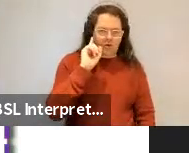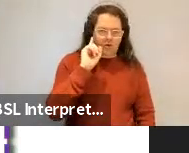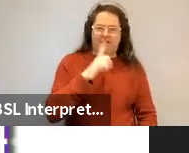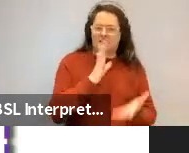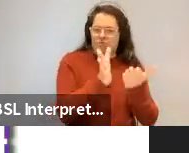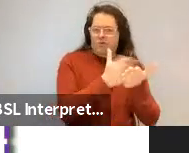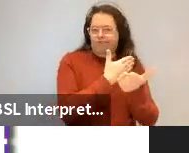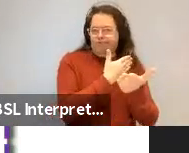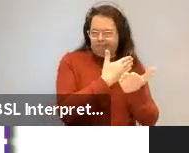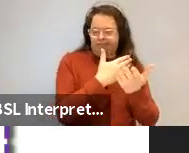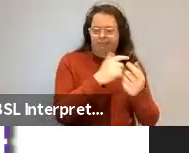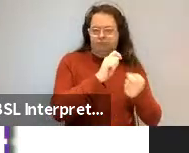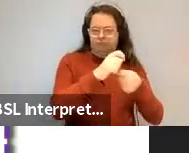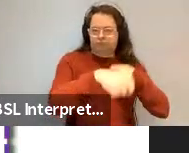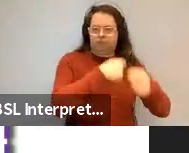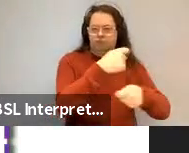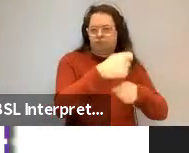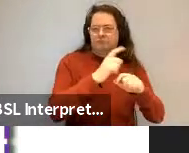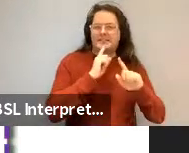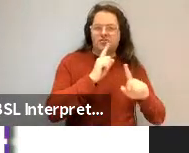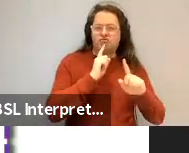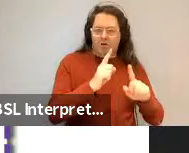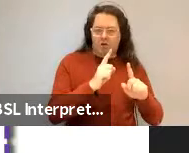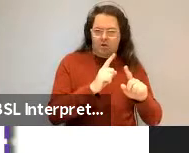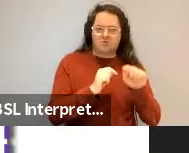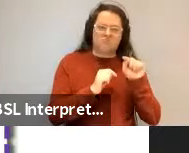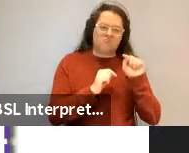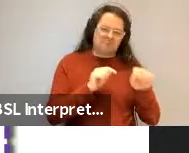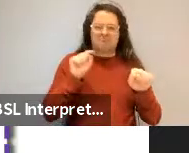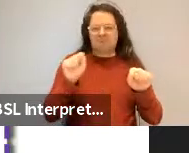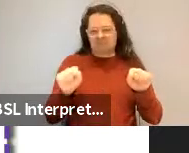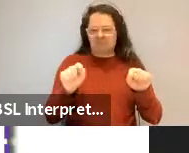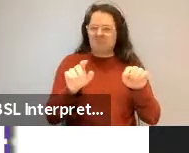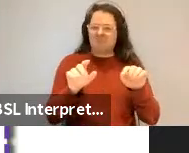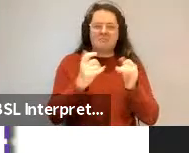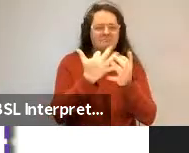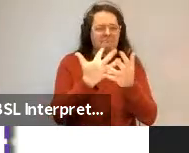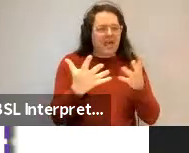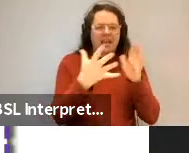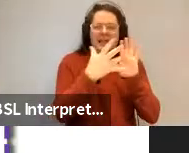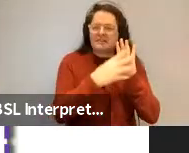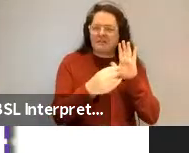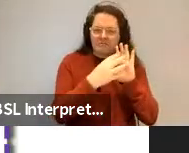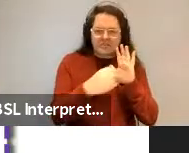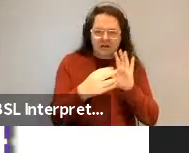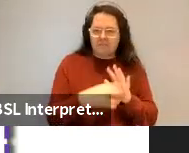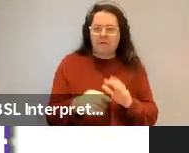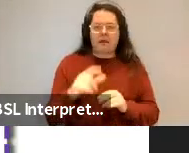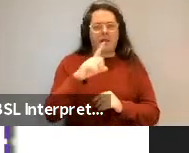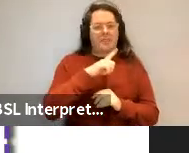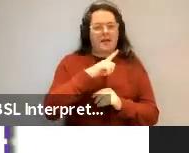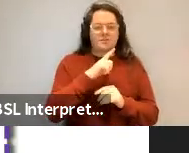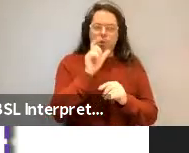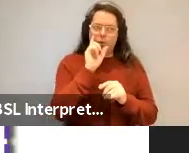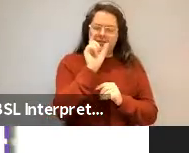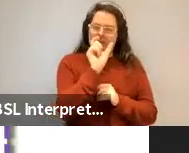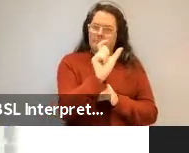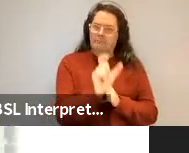teacher is used instead. And so we have a full generalization here with many instances, and these are individual cases.